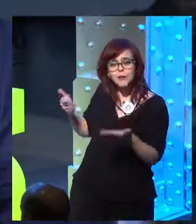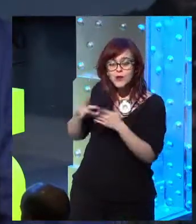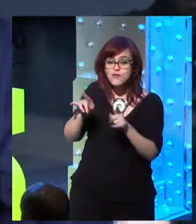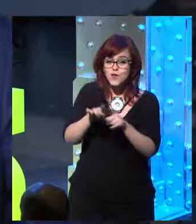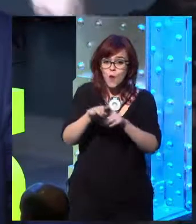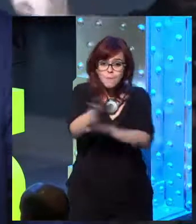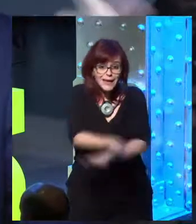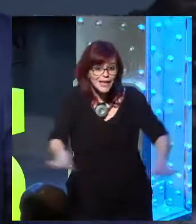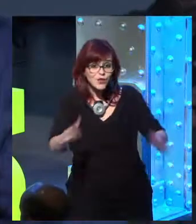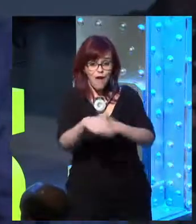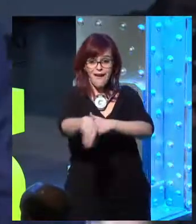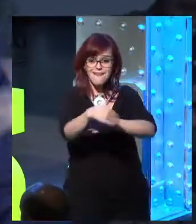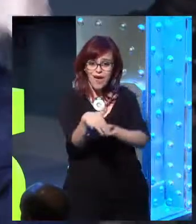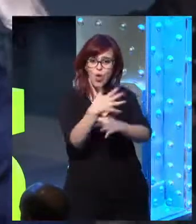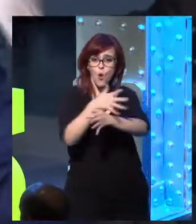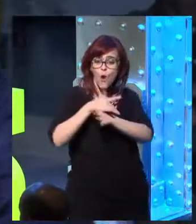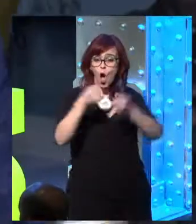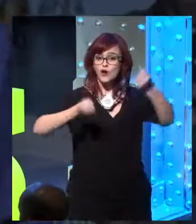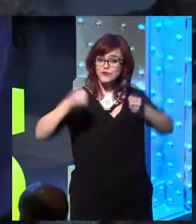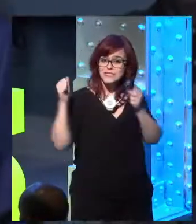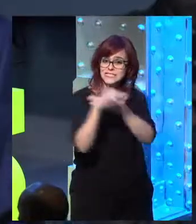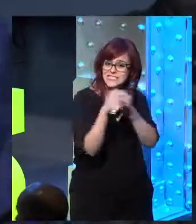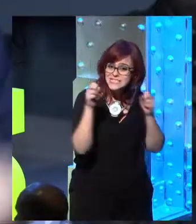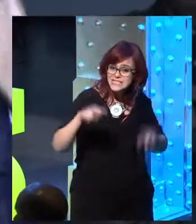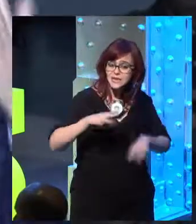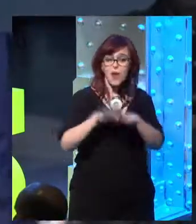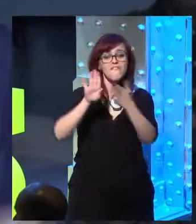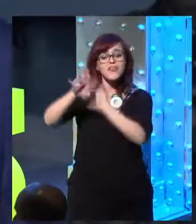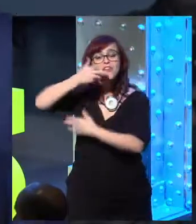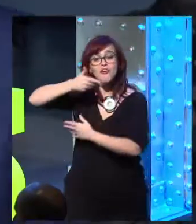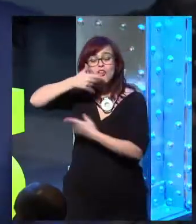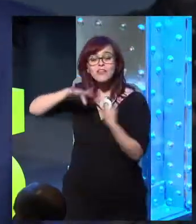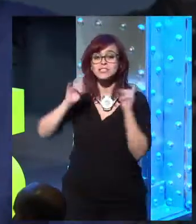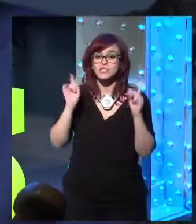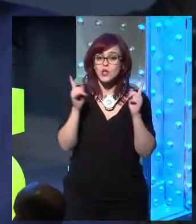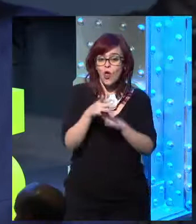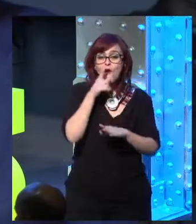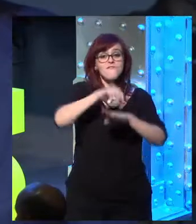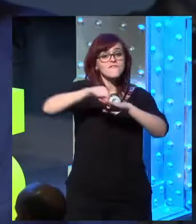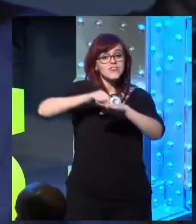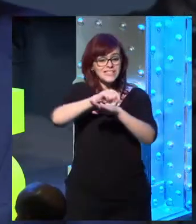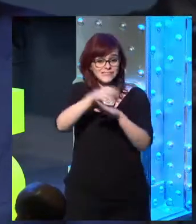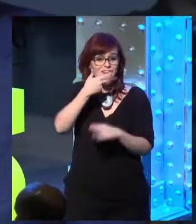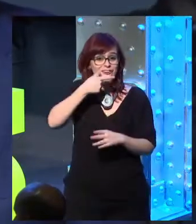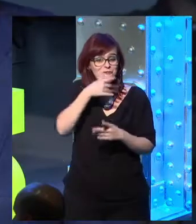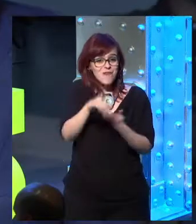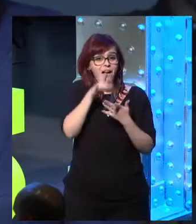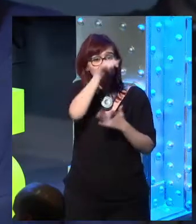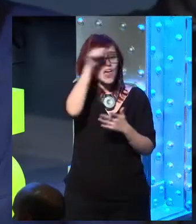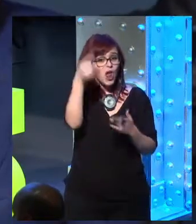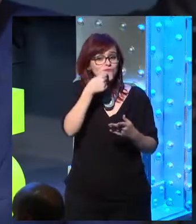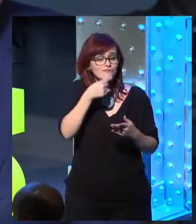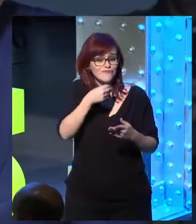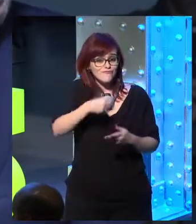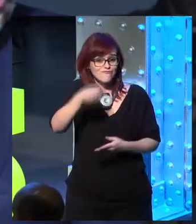recalls me my young years when I played on street. were no cars. I knew all my neighbors and I only